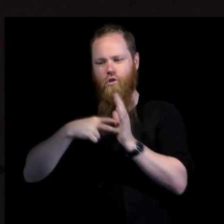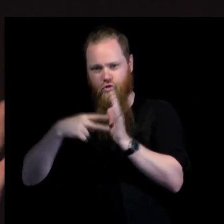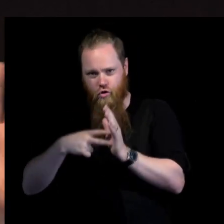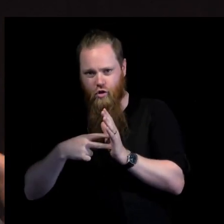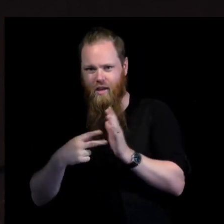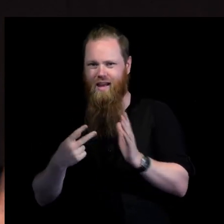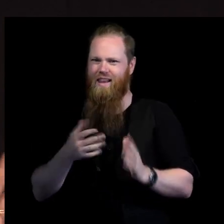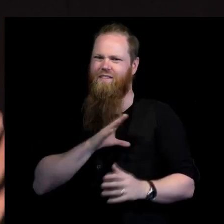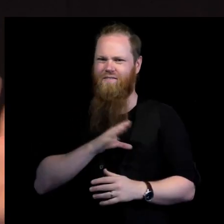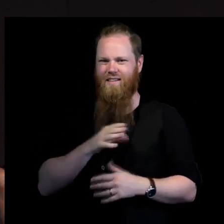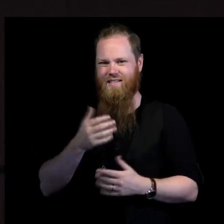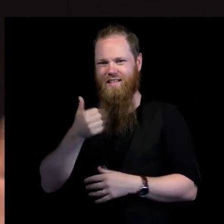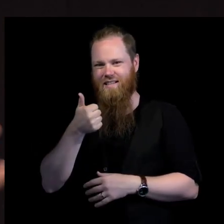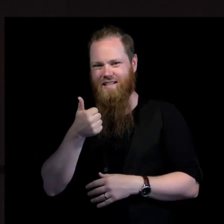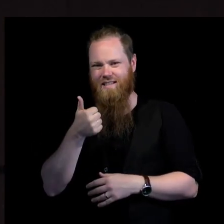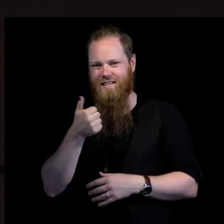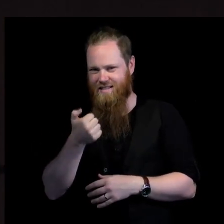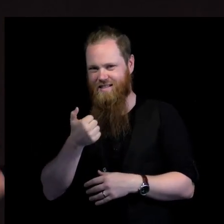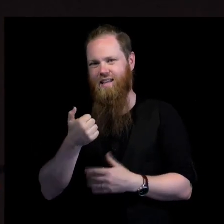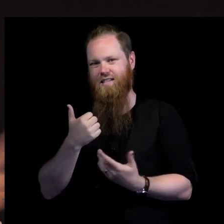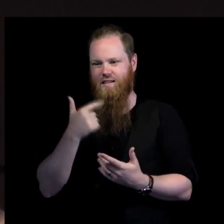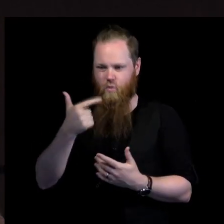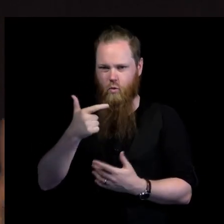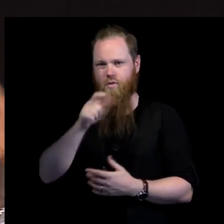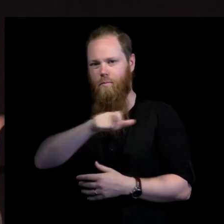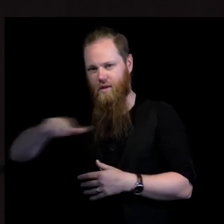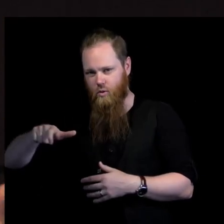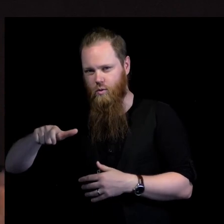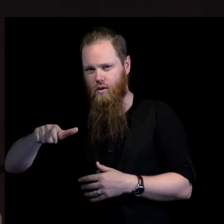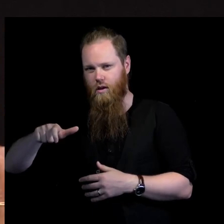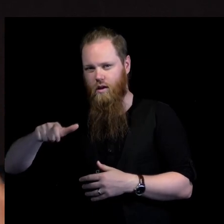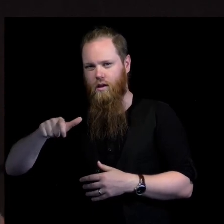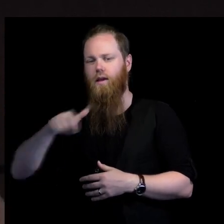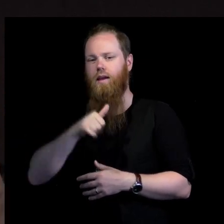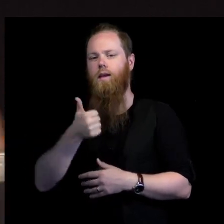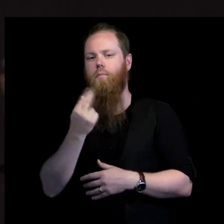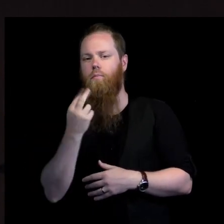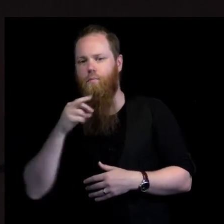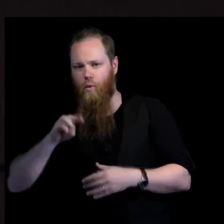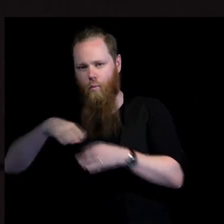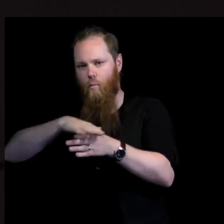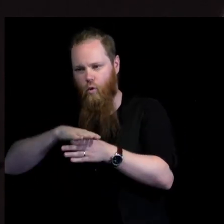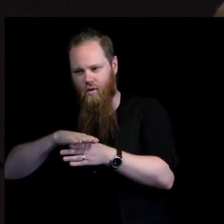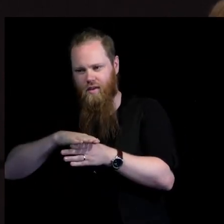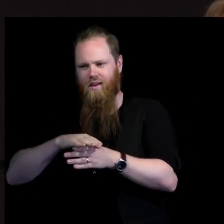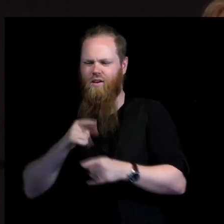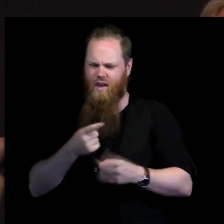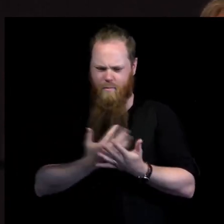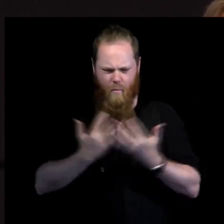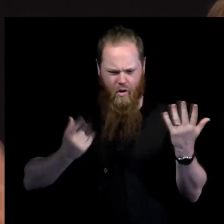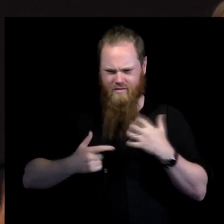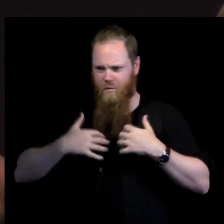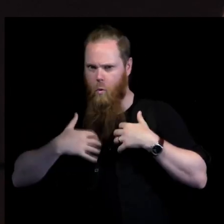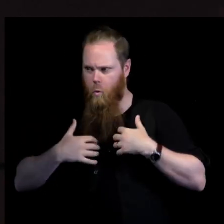people there. Many countries are nervous about letting in large numbers of refugees. There's also many countries who are letting in